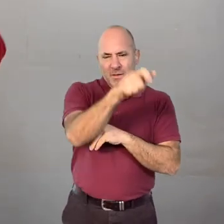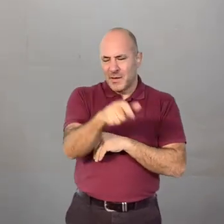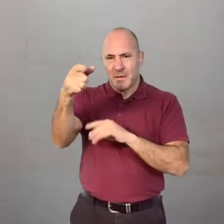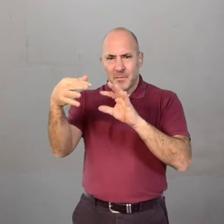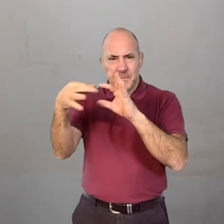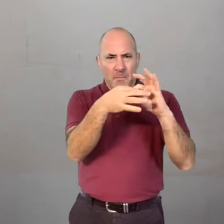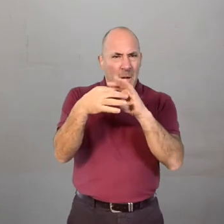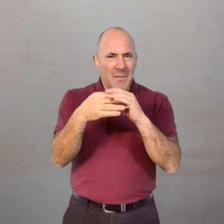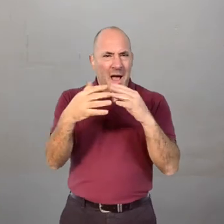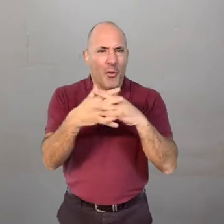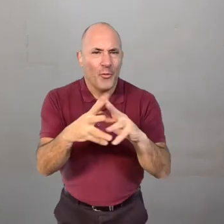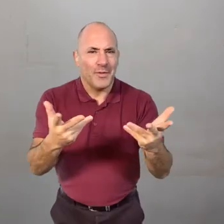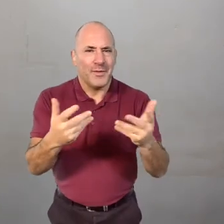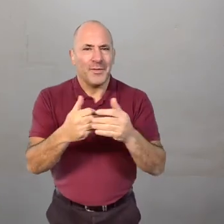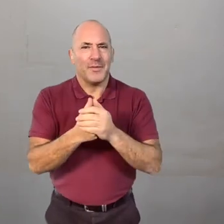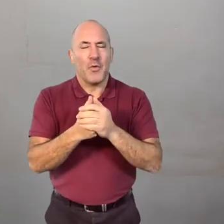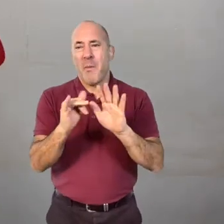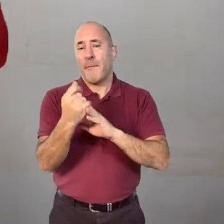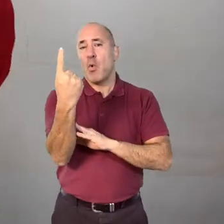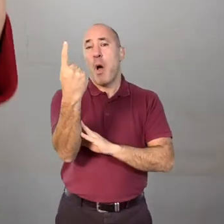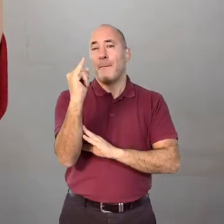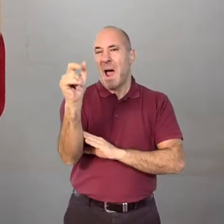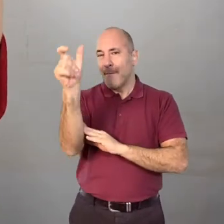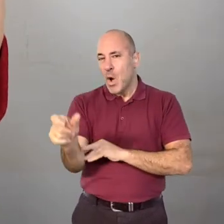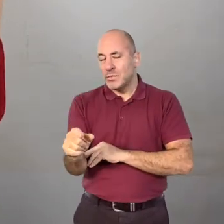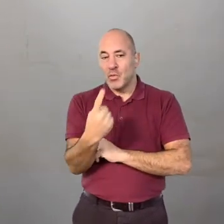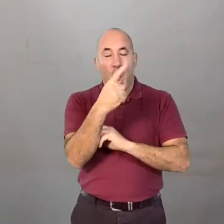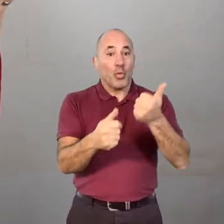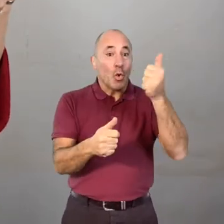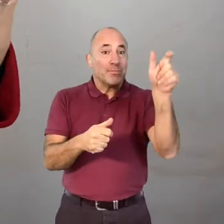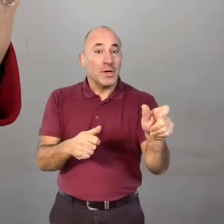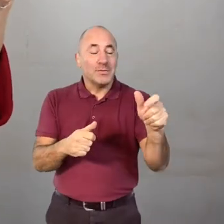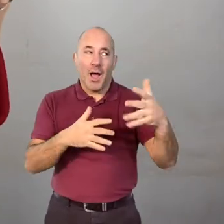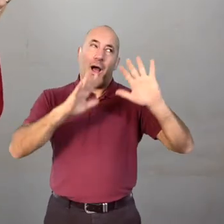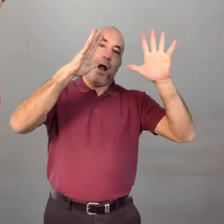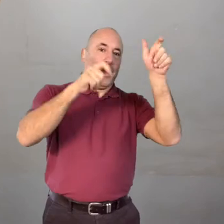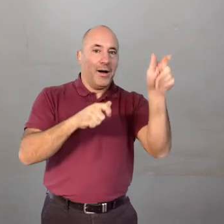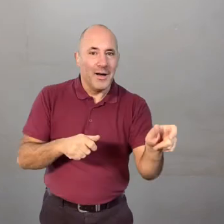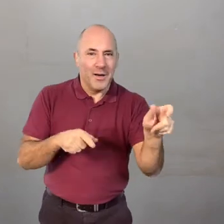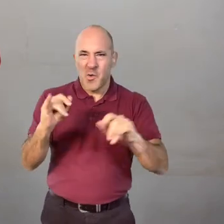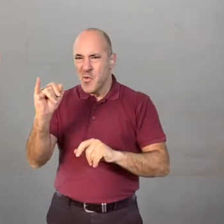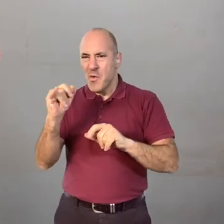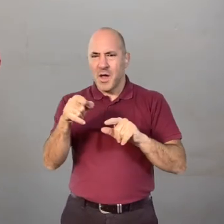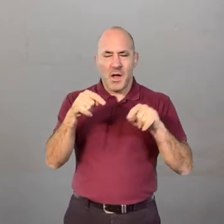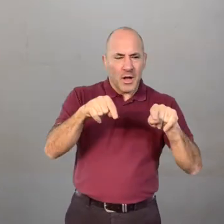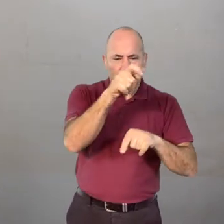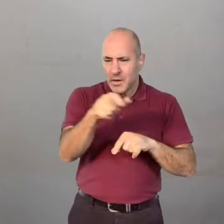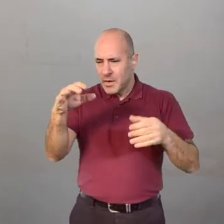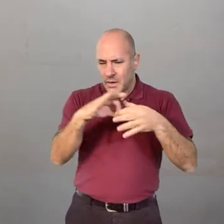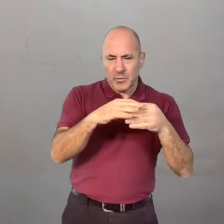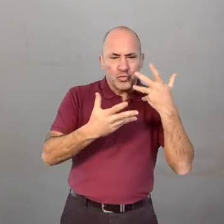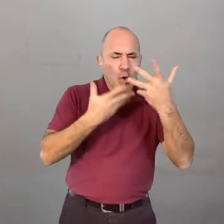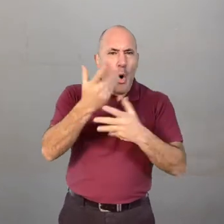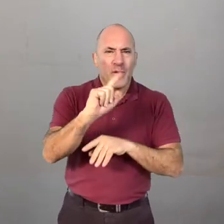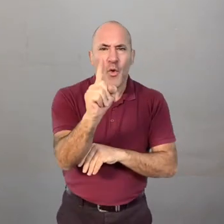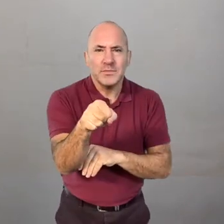characters interact with each other or one of you be a villain one of you be a hero what story